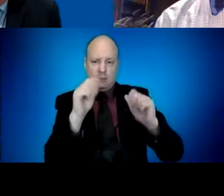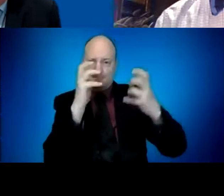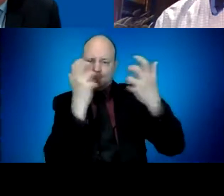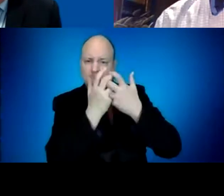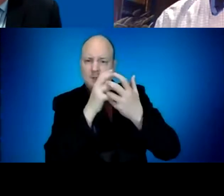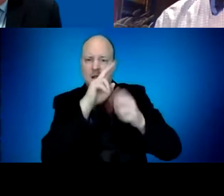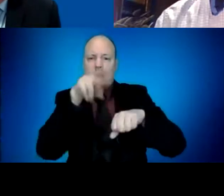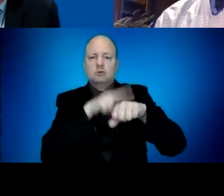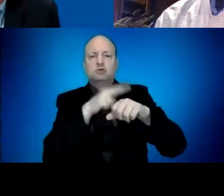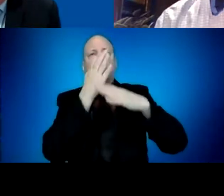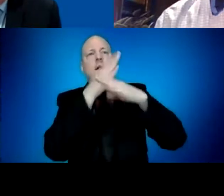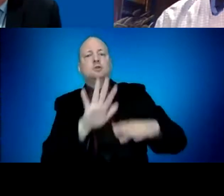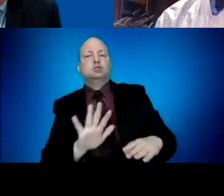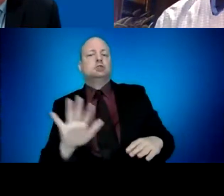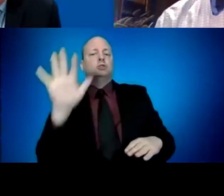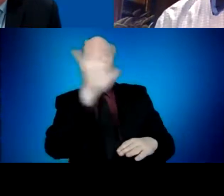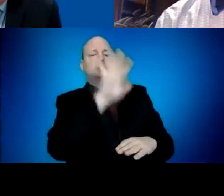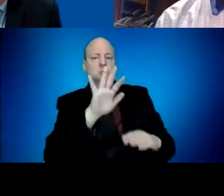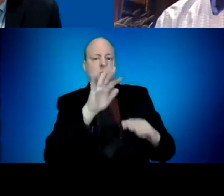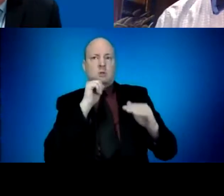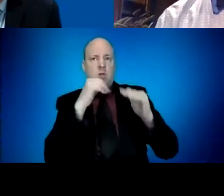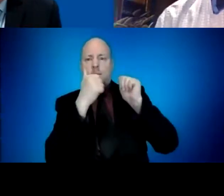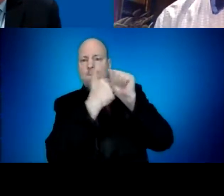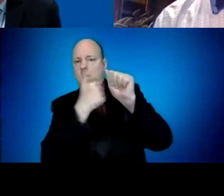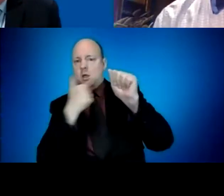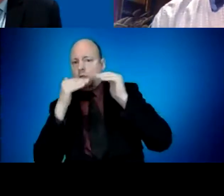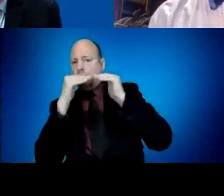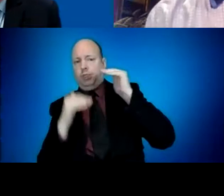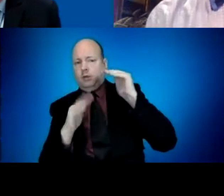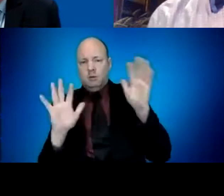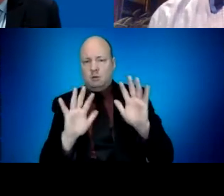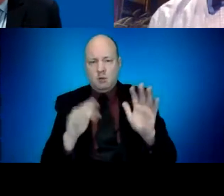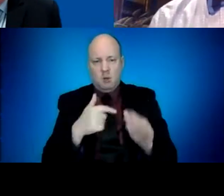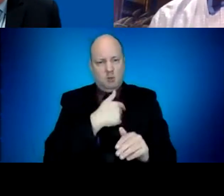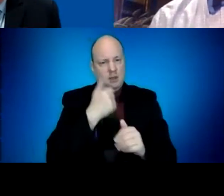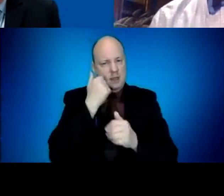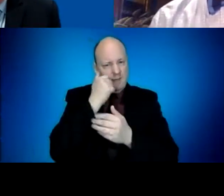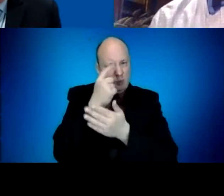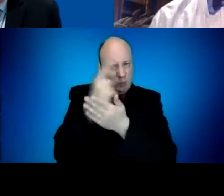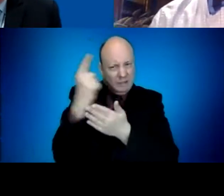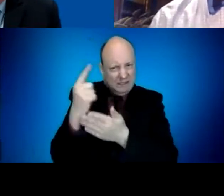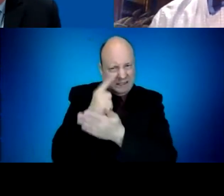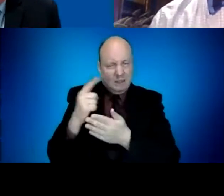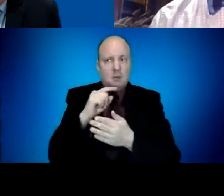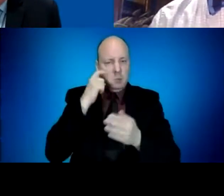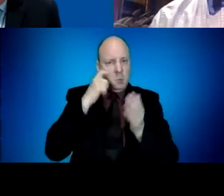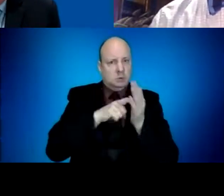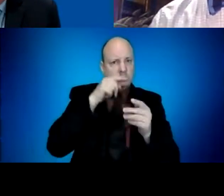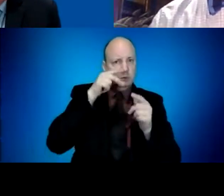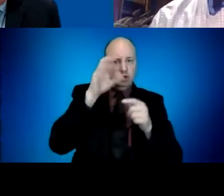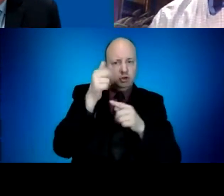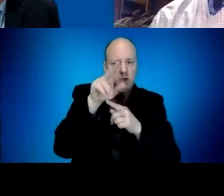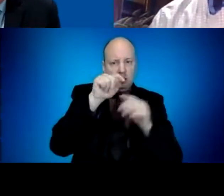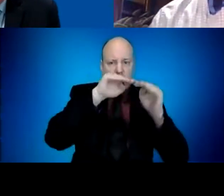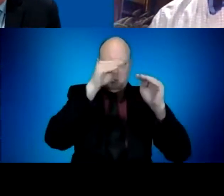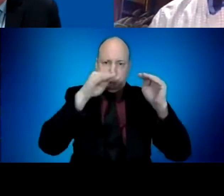on what day of the week you look at compared to when we got the vaccine. Also, in terms of the total number of people vaccinated as a percentage